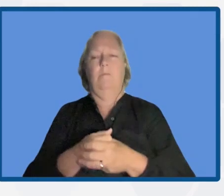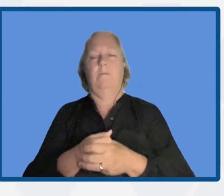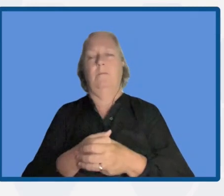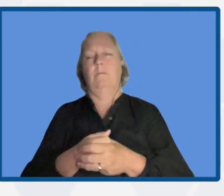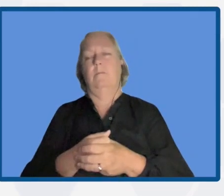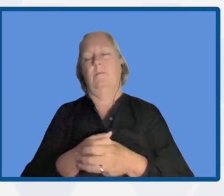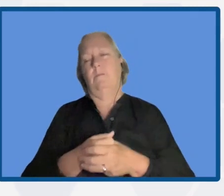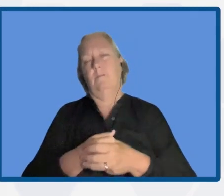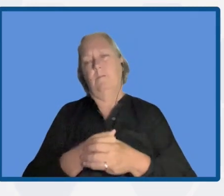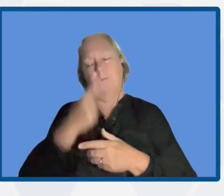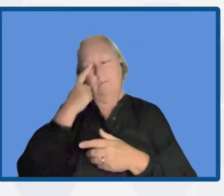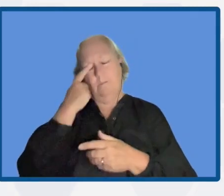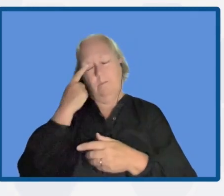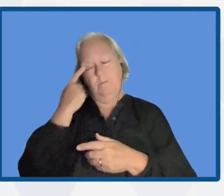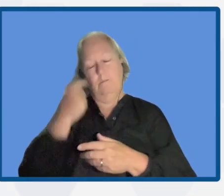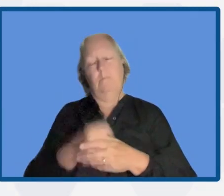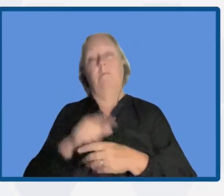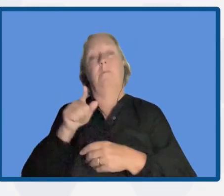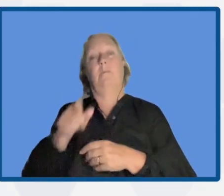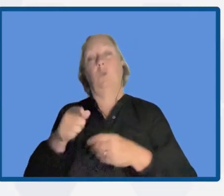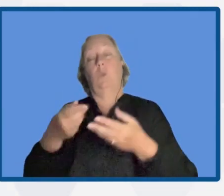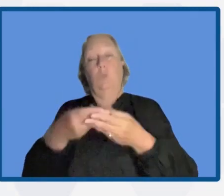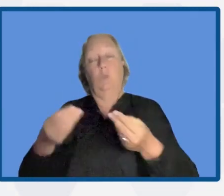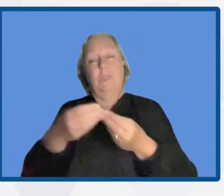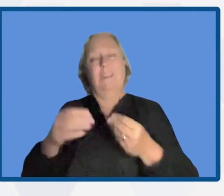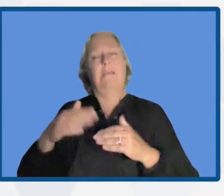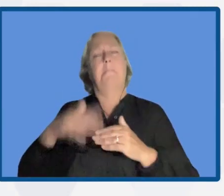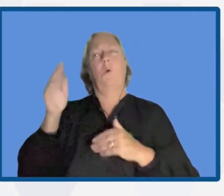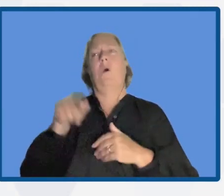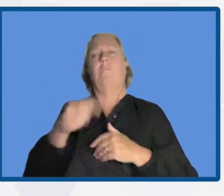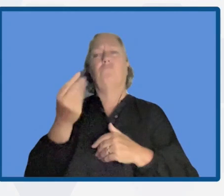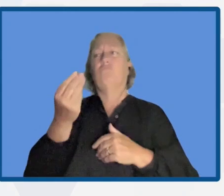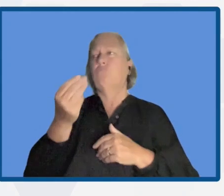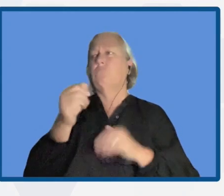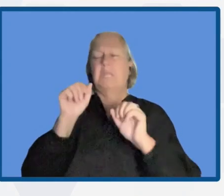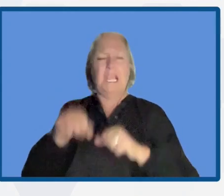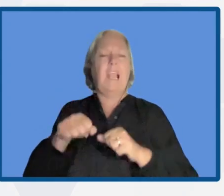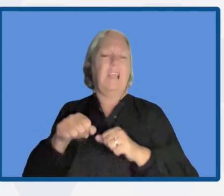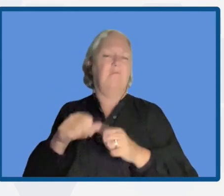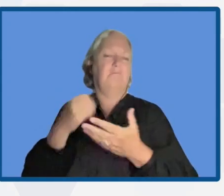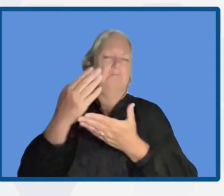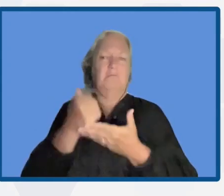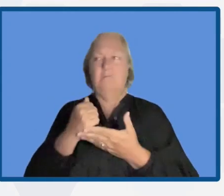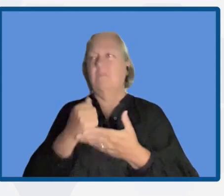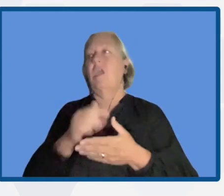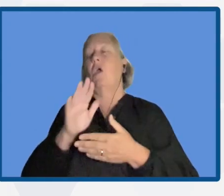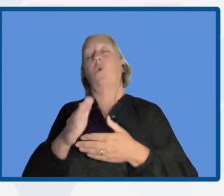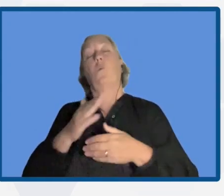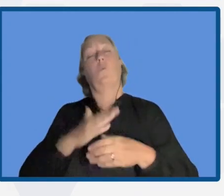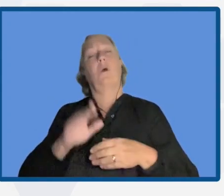These solutions are more economically viable and the maintenance of this type of solutions